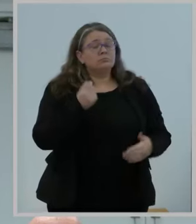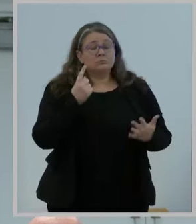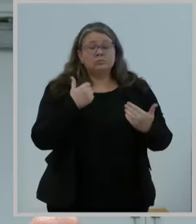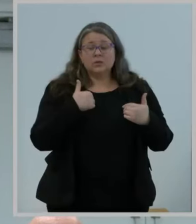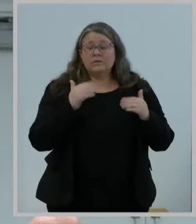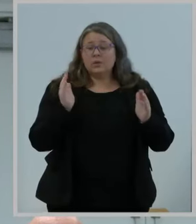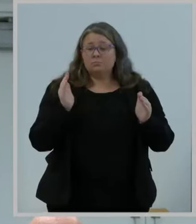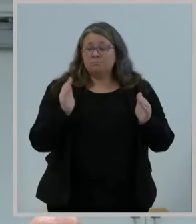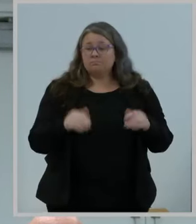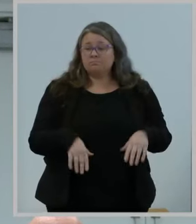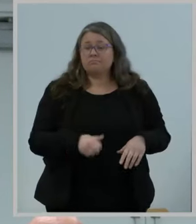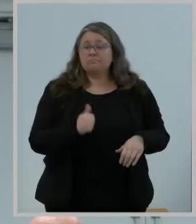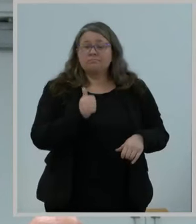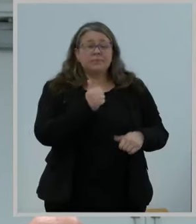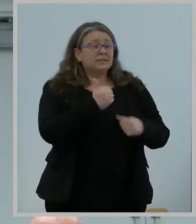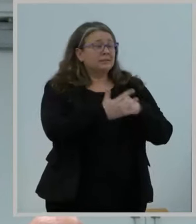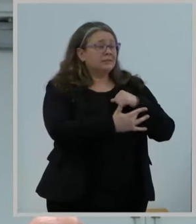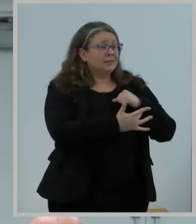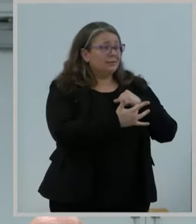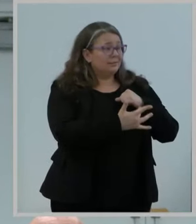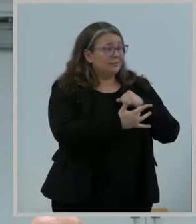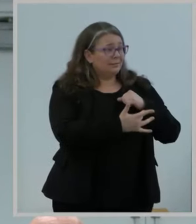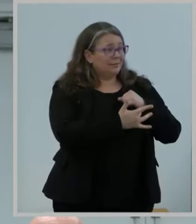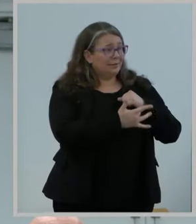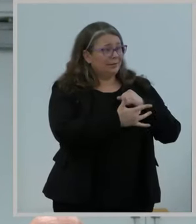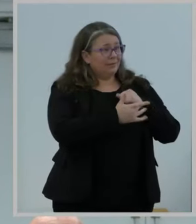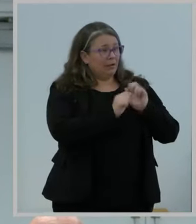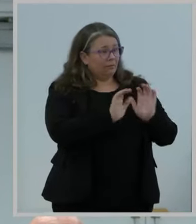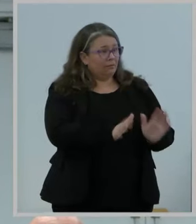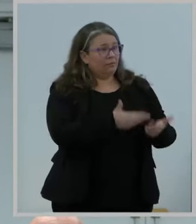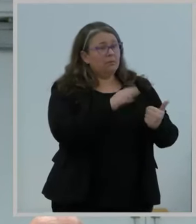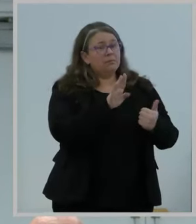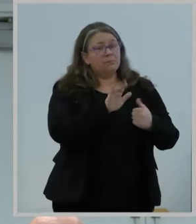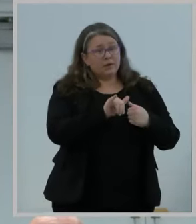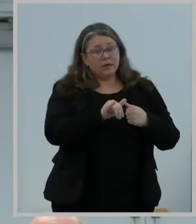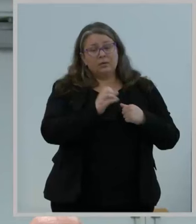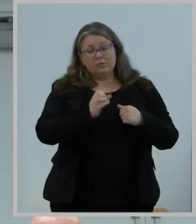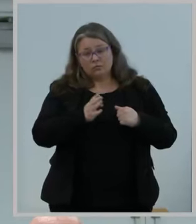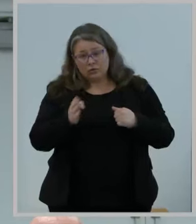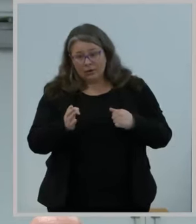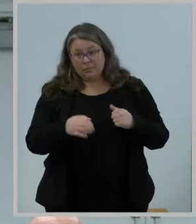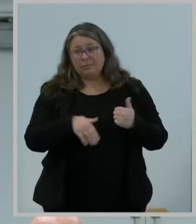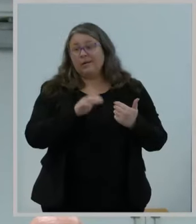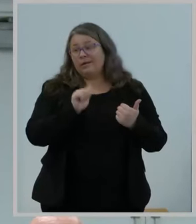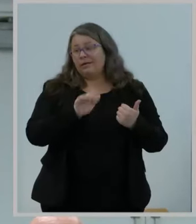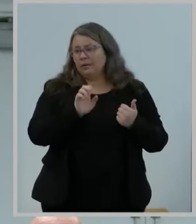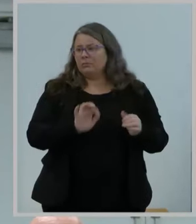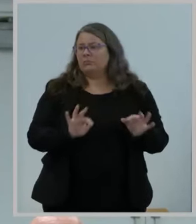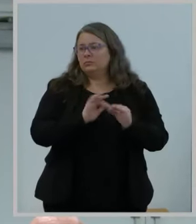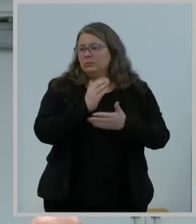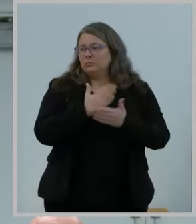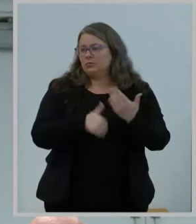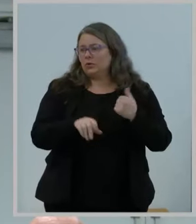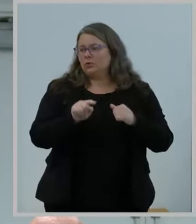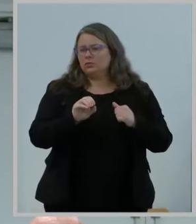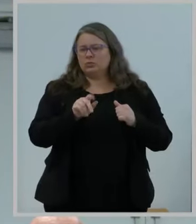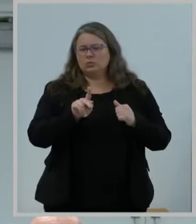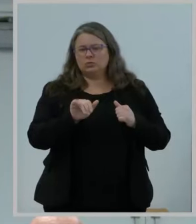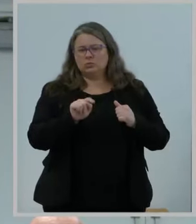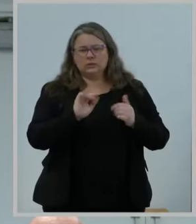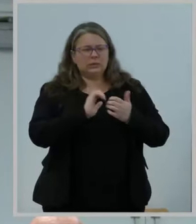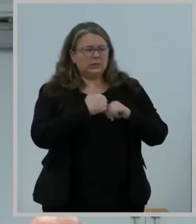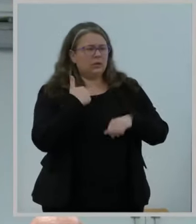technologies, services, and solutions can be a critical part of the toolkit in addressing preventable maternal deaths,